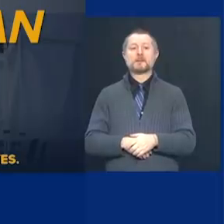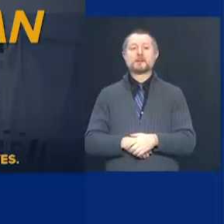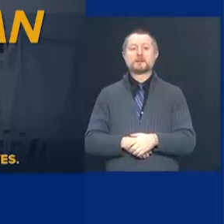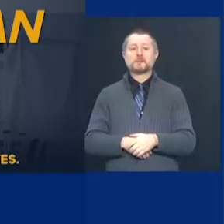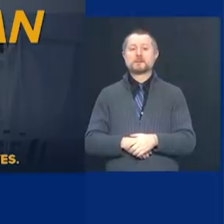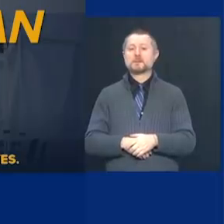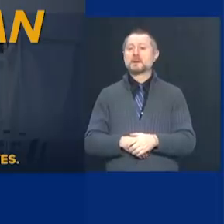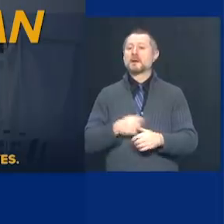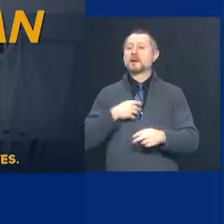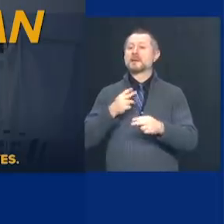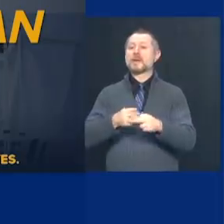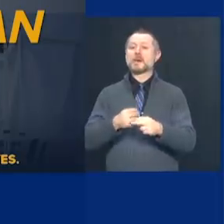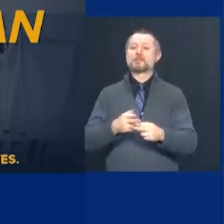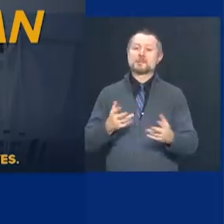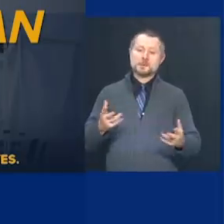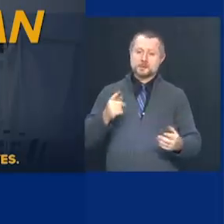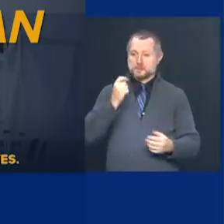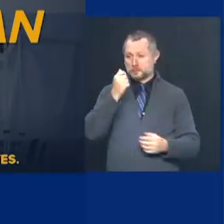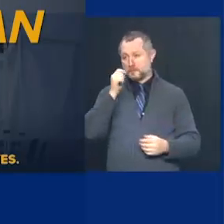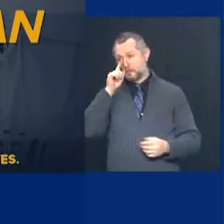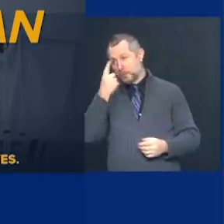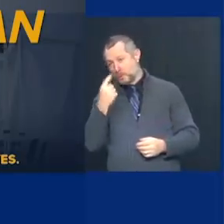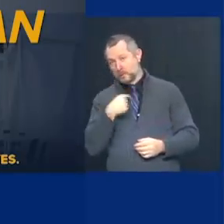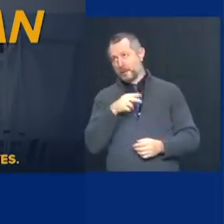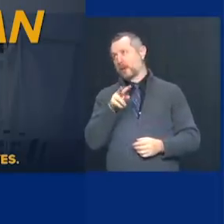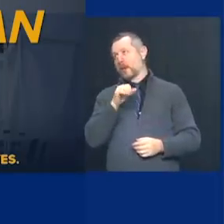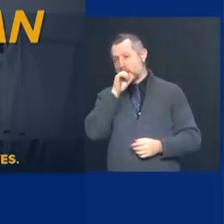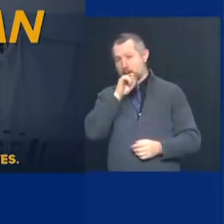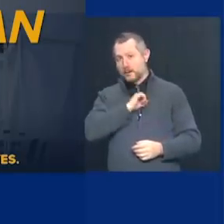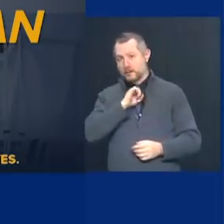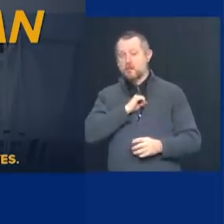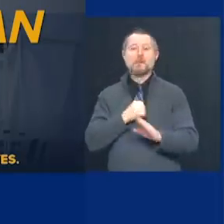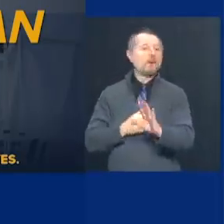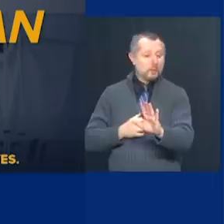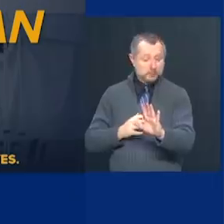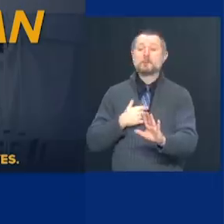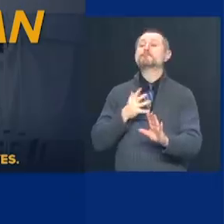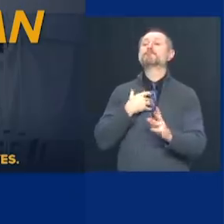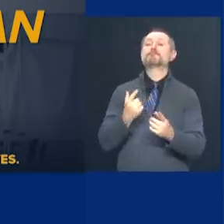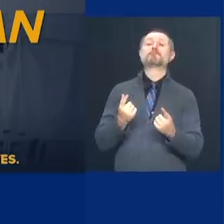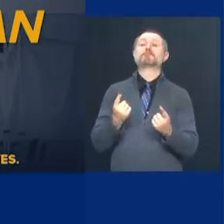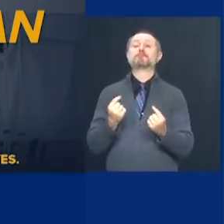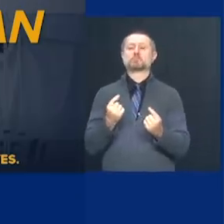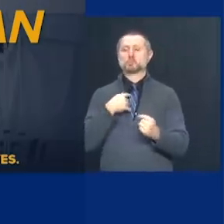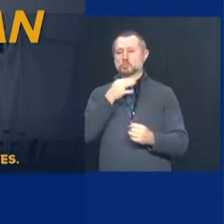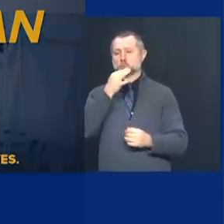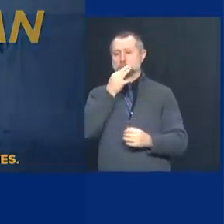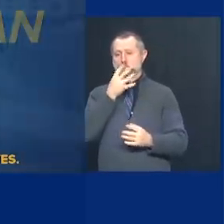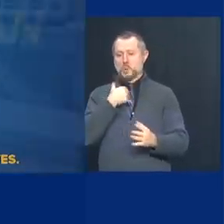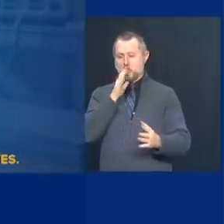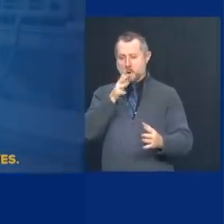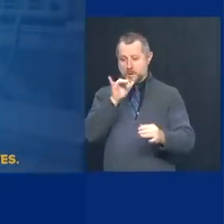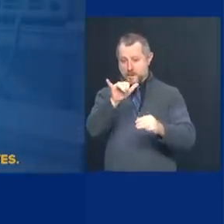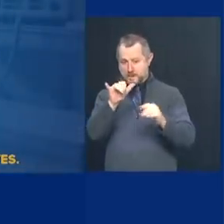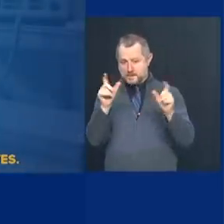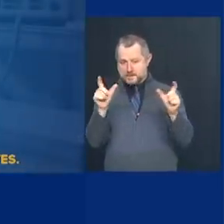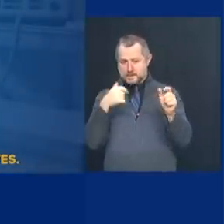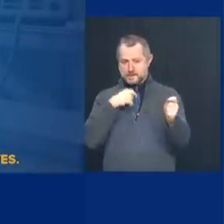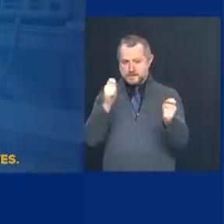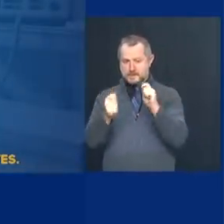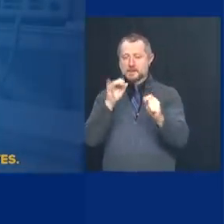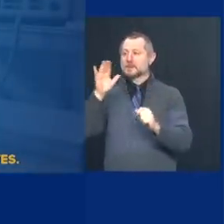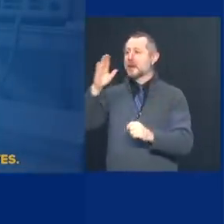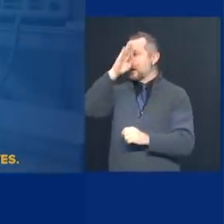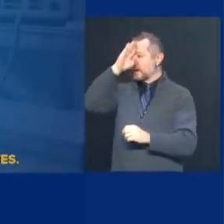creative name. But what it says is we surge and we flex the hospital system in the